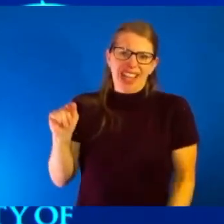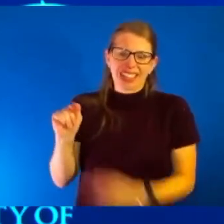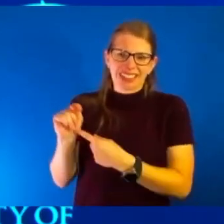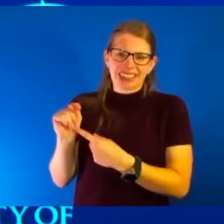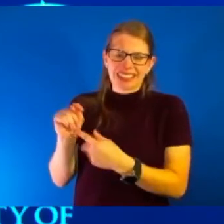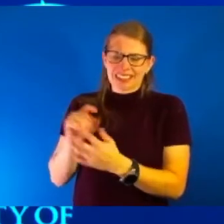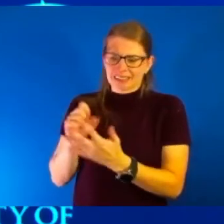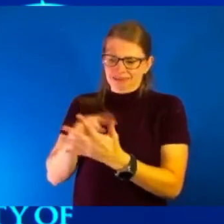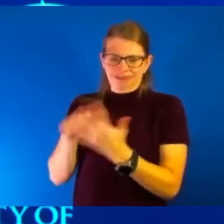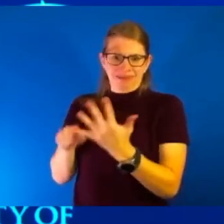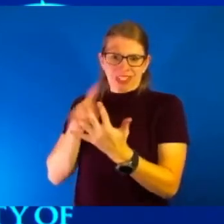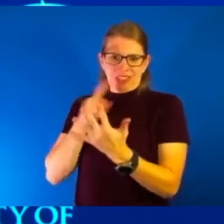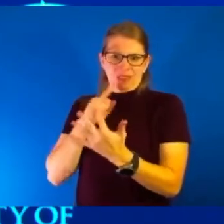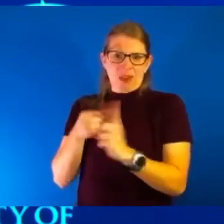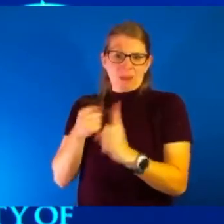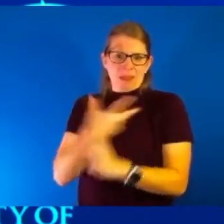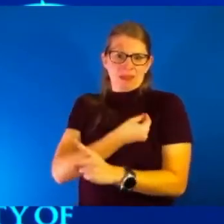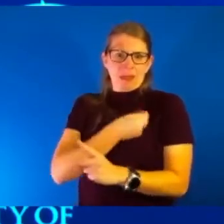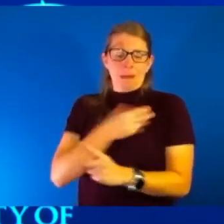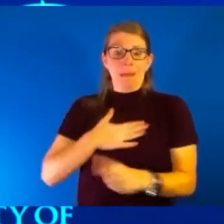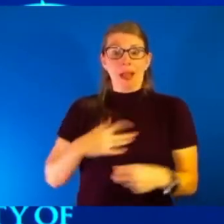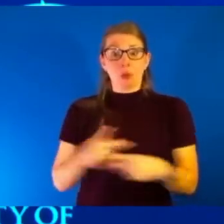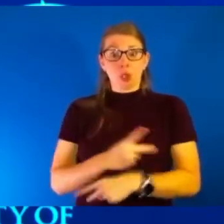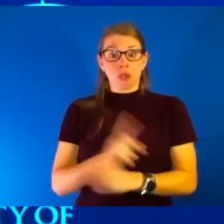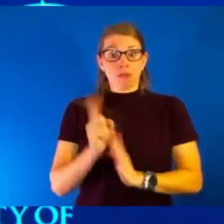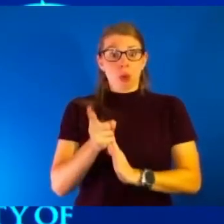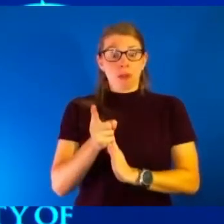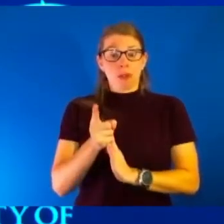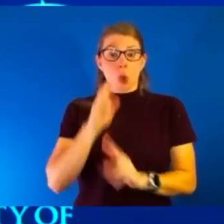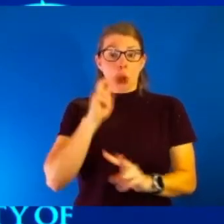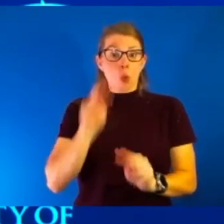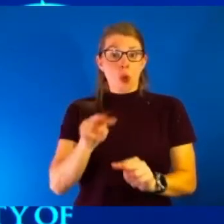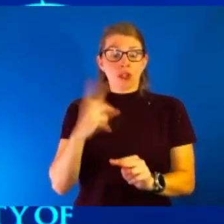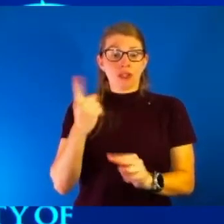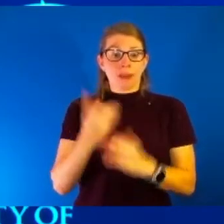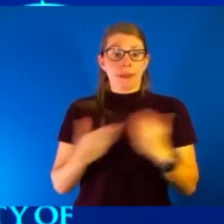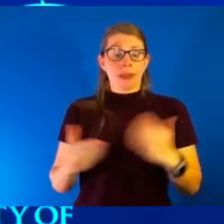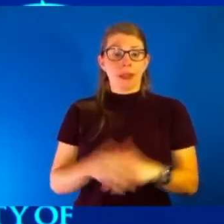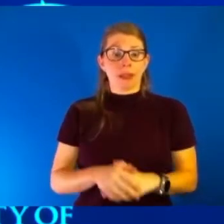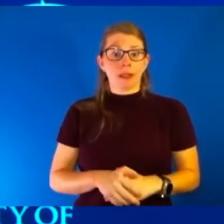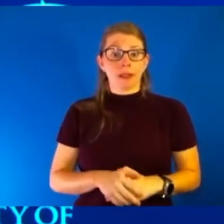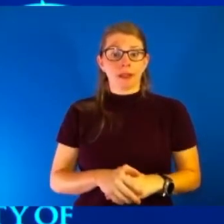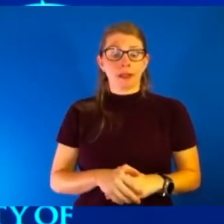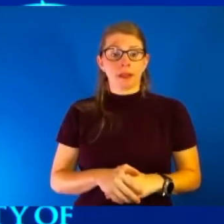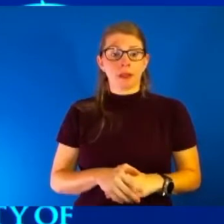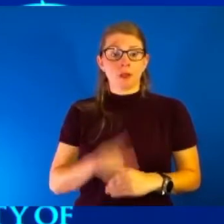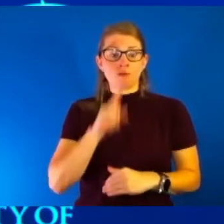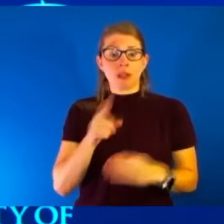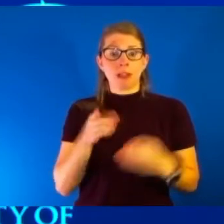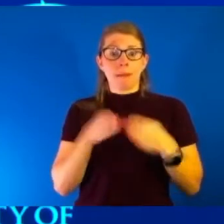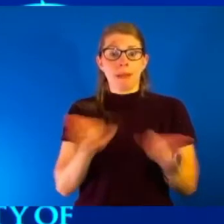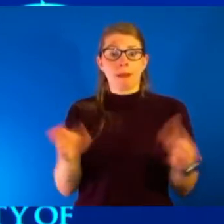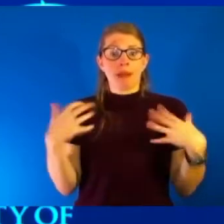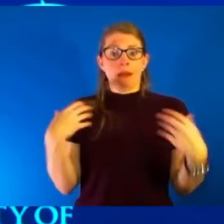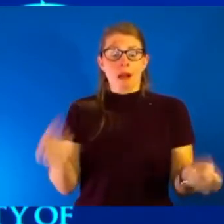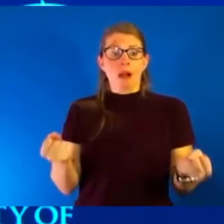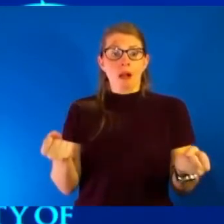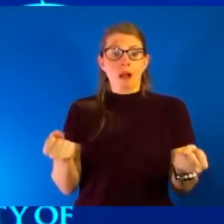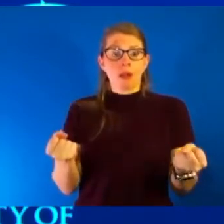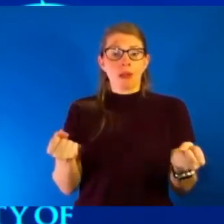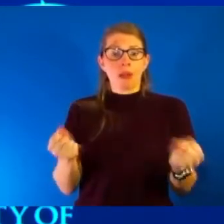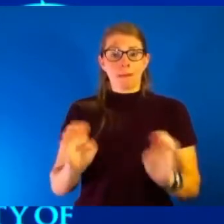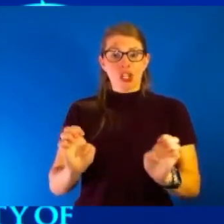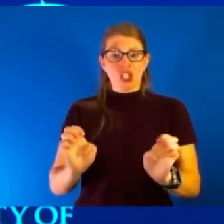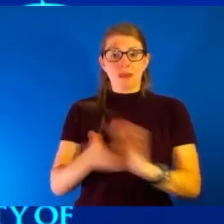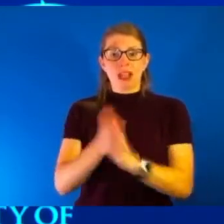safe. Here's my worst moment. My worst moment is watching something that is really a public health emergency become a political tool. It